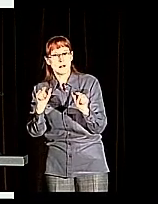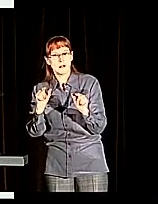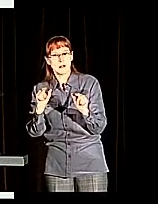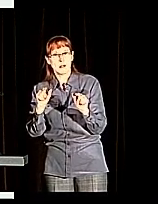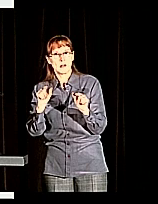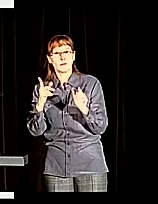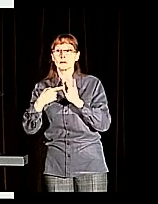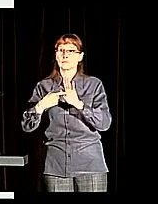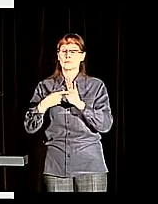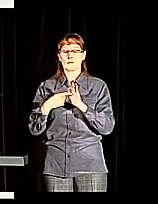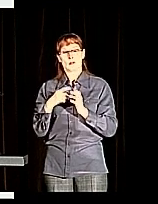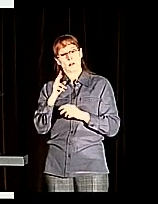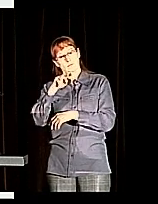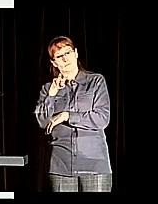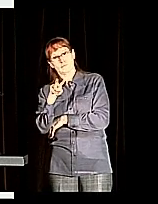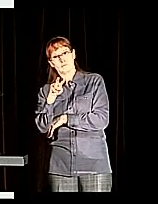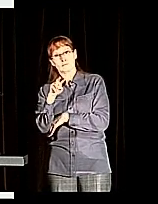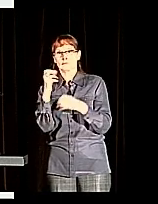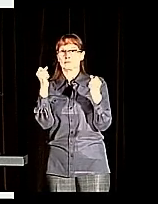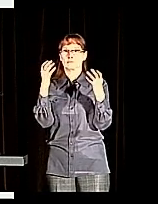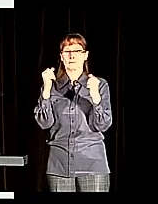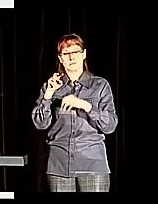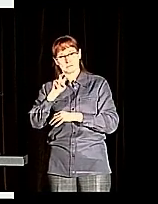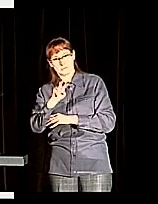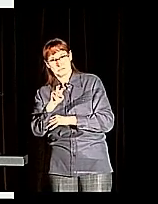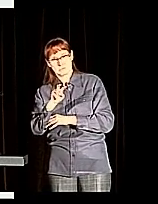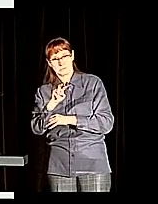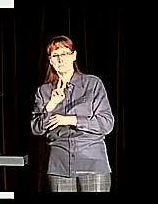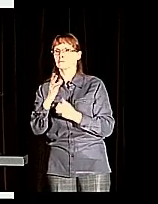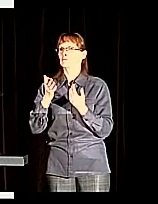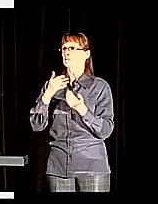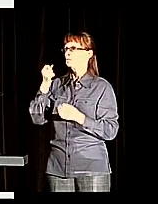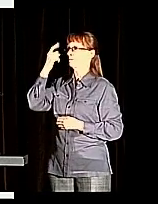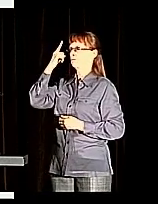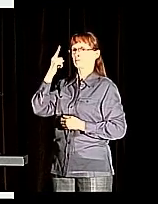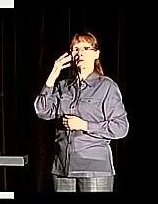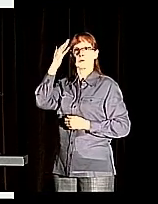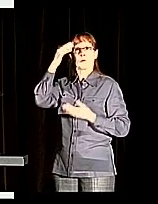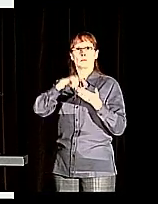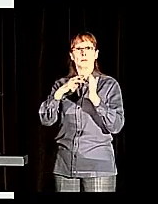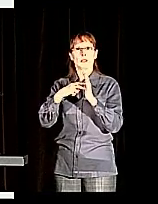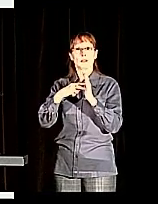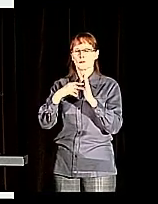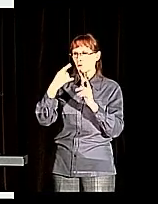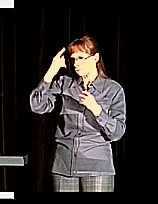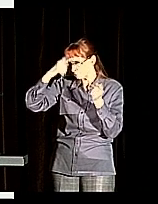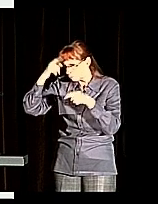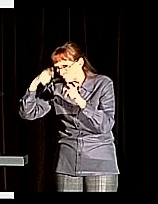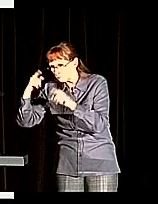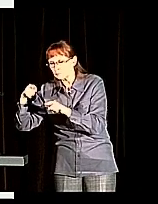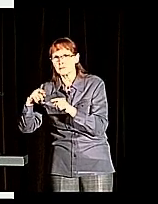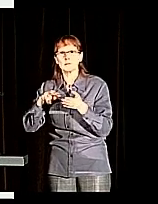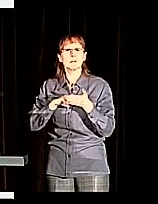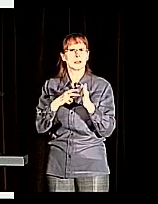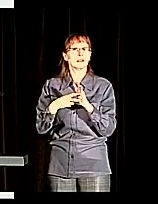taking apart the different parts of the signs, can they use the medallure and gesture judgment to understand what they're talking about?